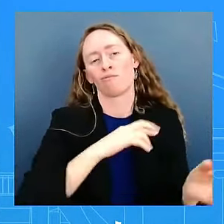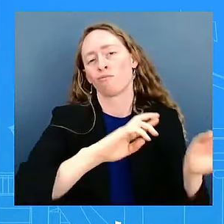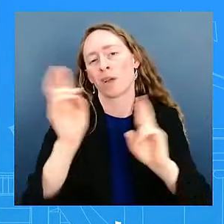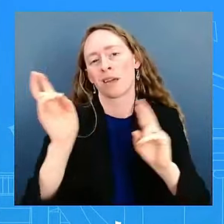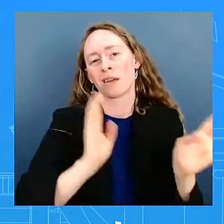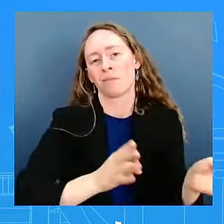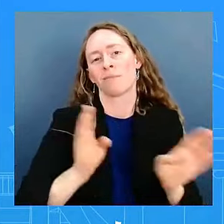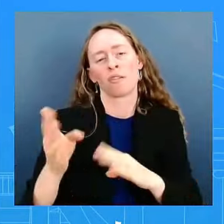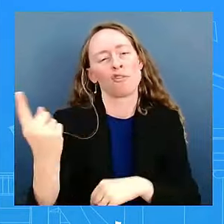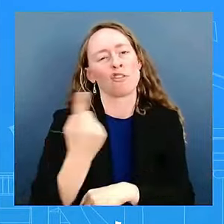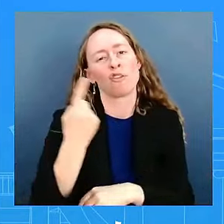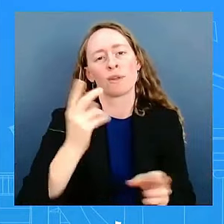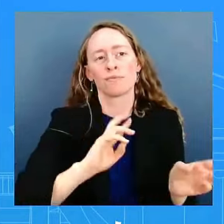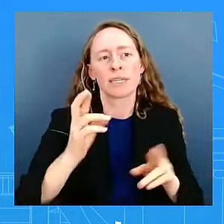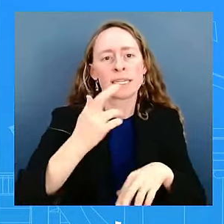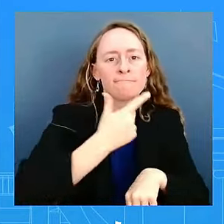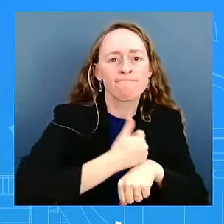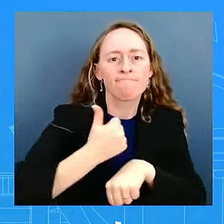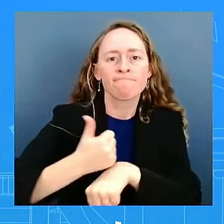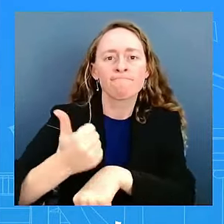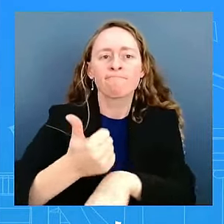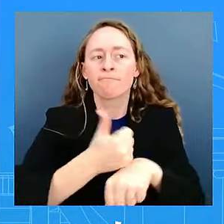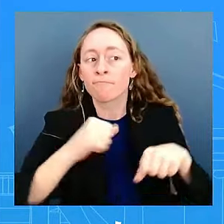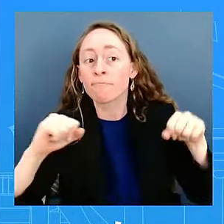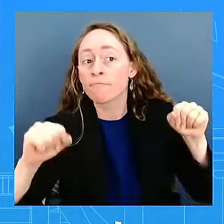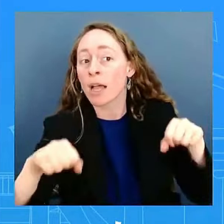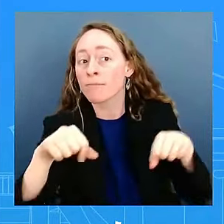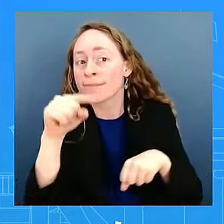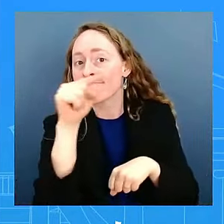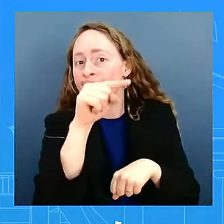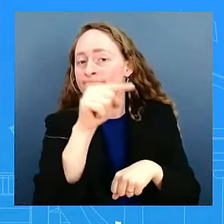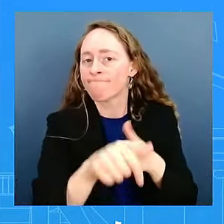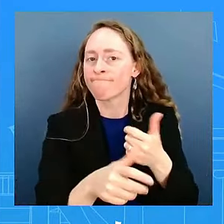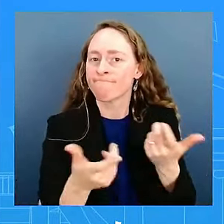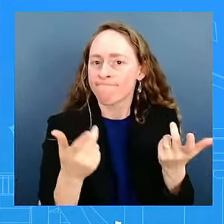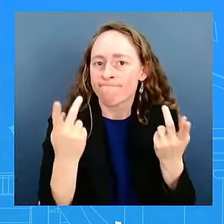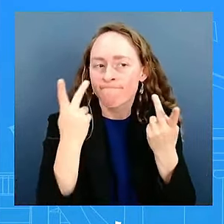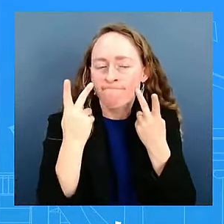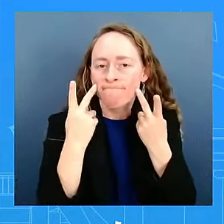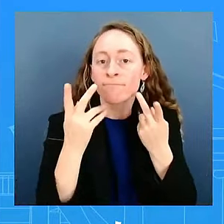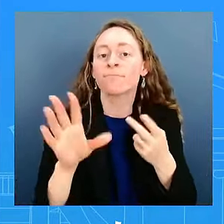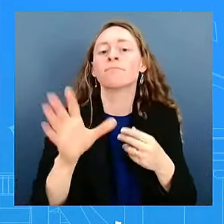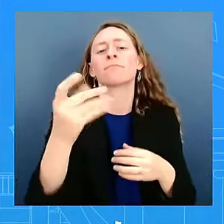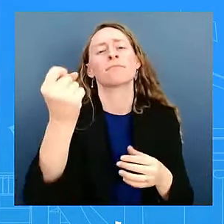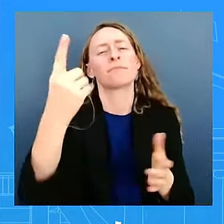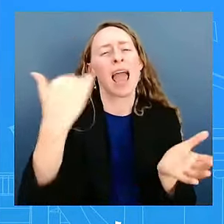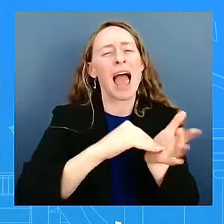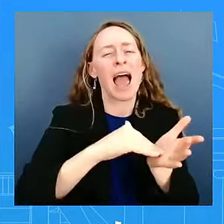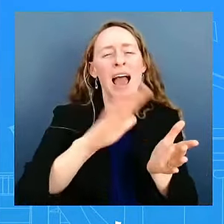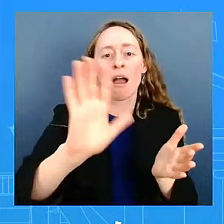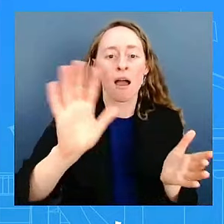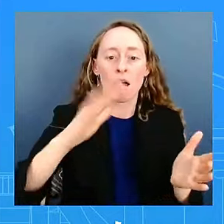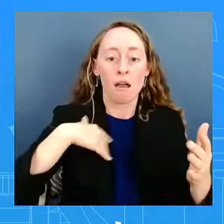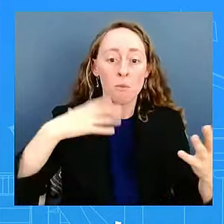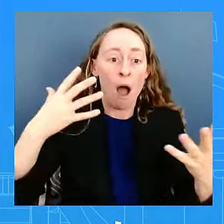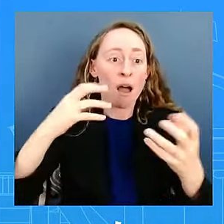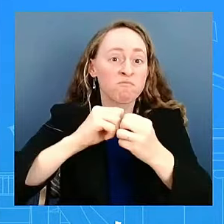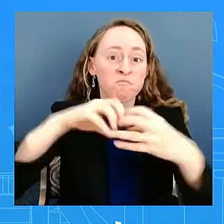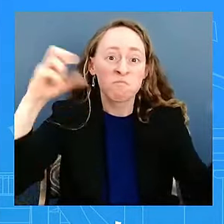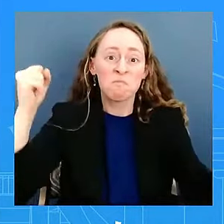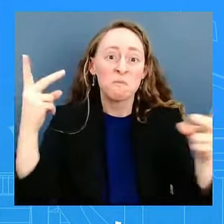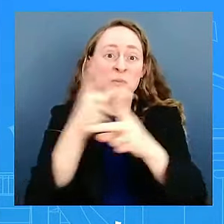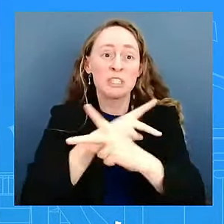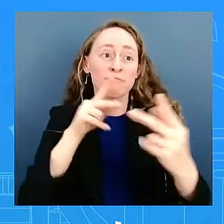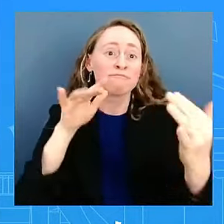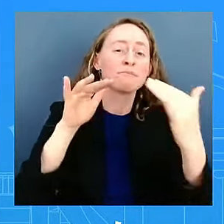say, lastly, Peter, what I said earlier, we don't want to see an escalation. And everything we've been doing since the 7th of October has been